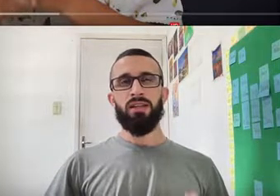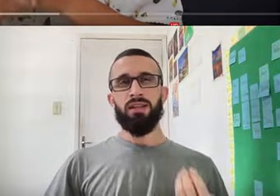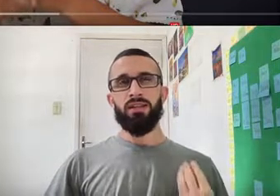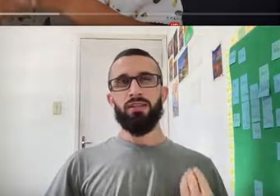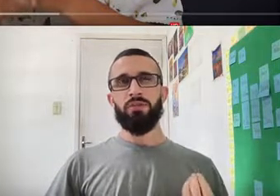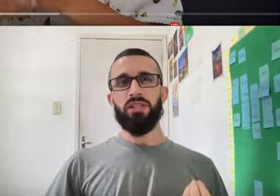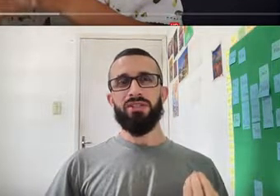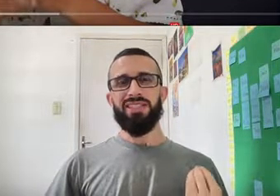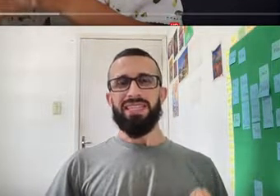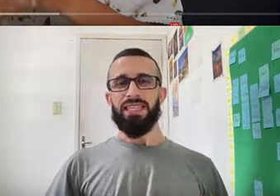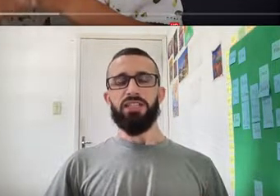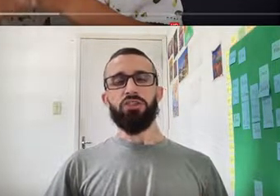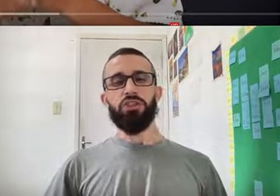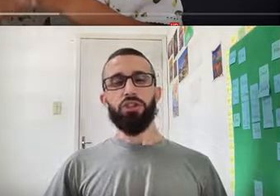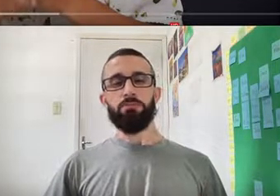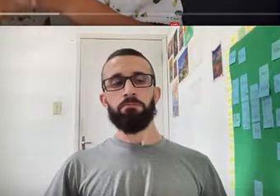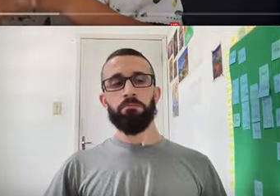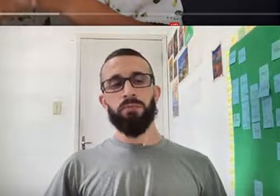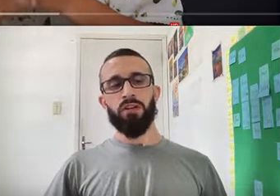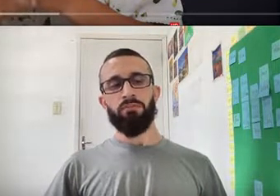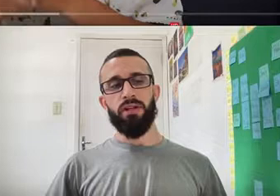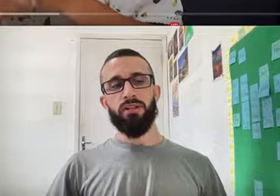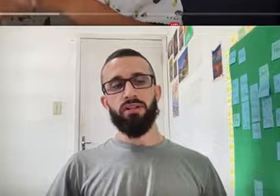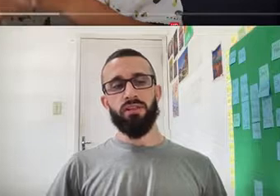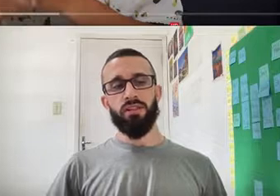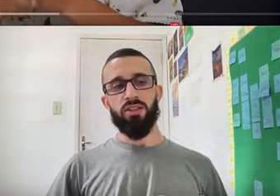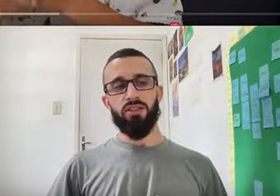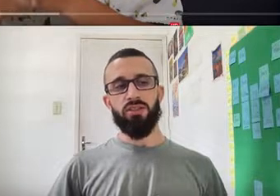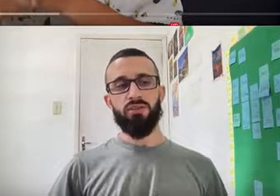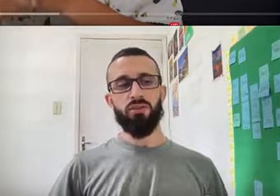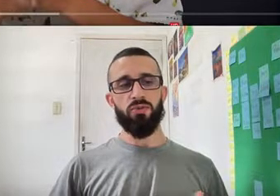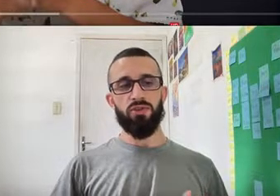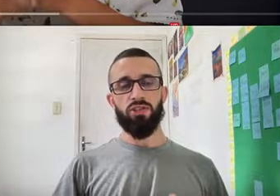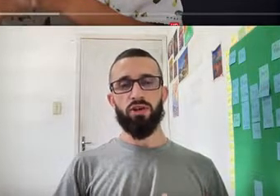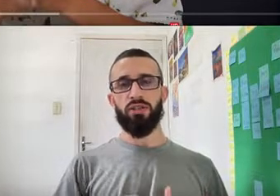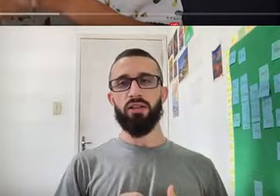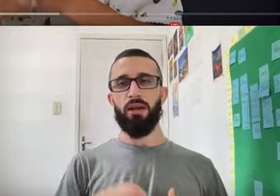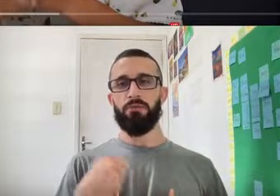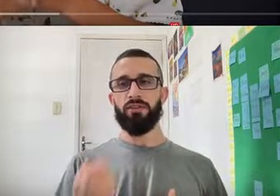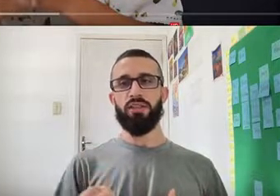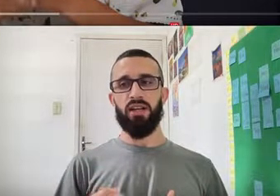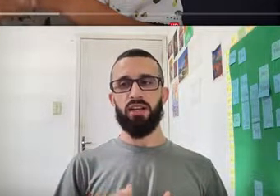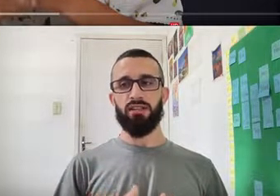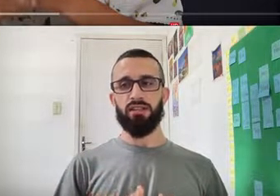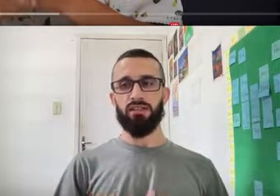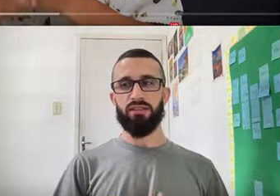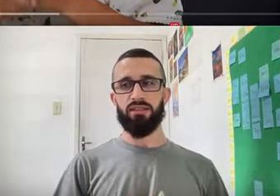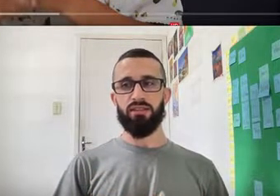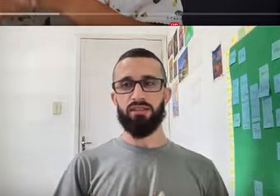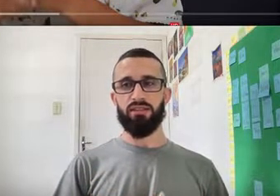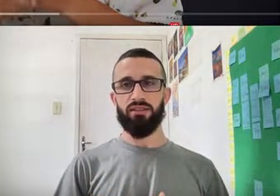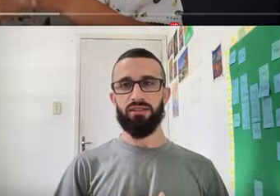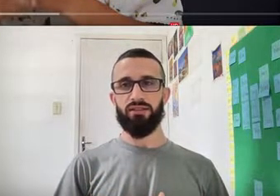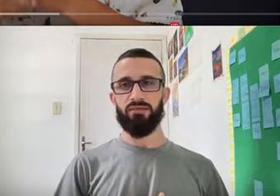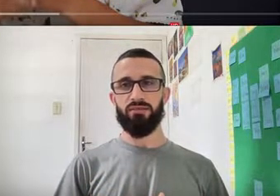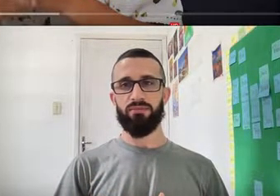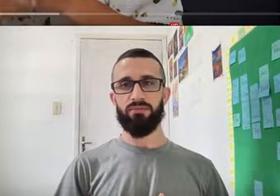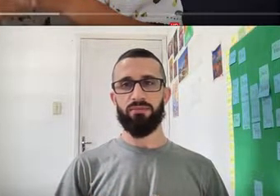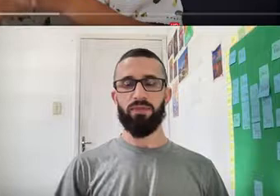This means Each But It's also used When you're trying To emphasize Like